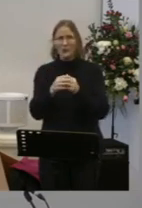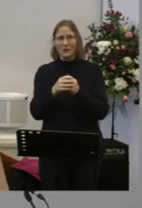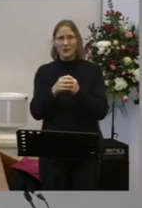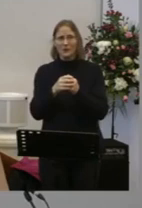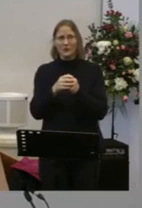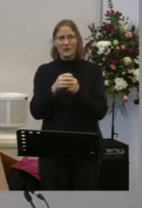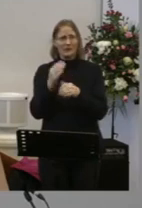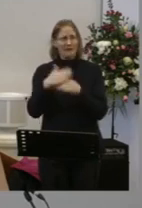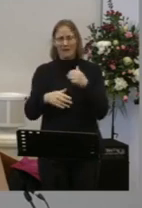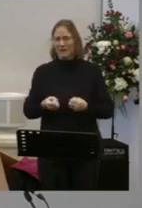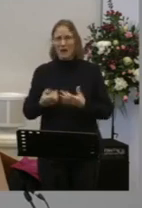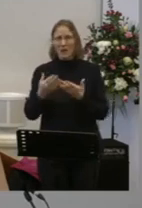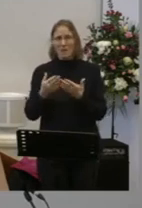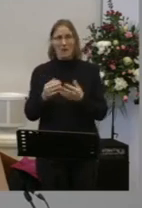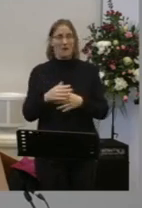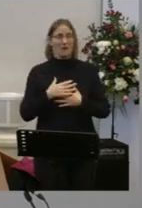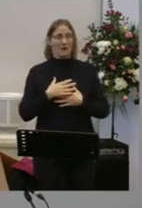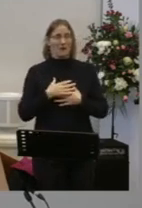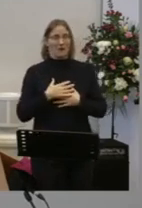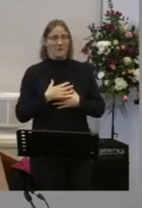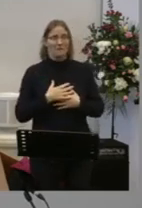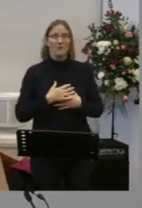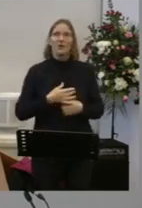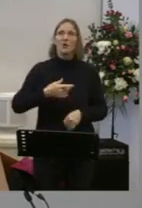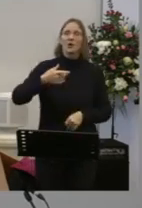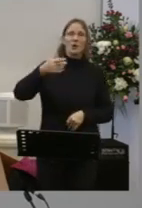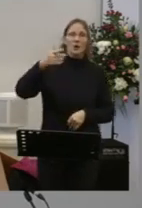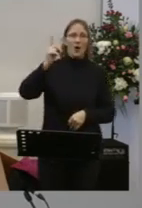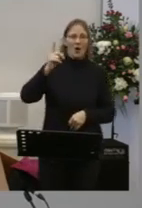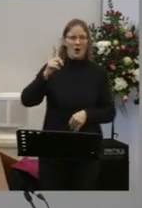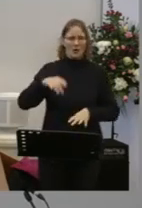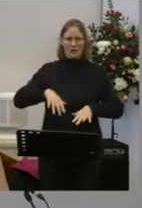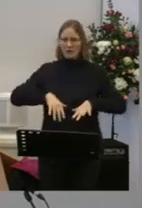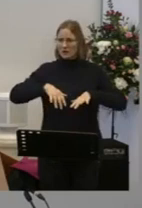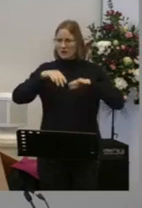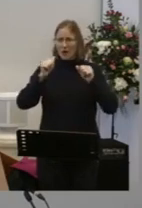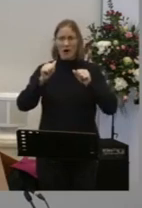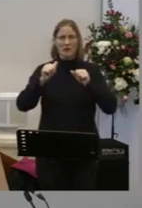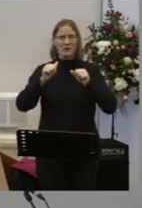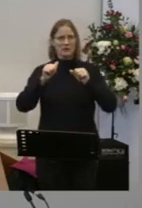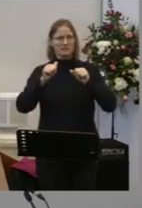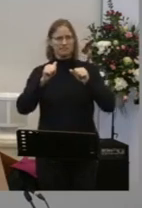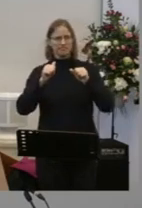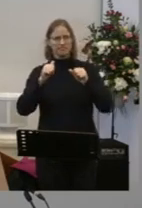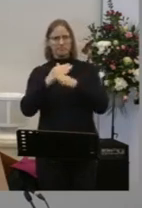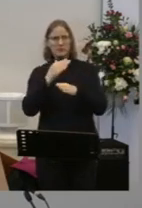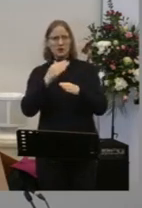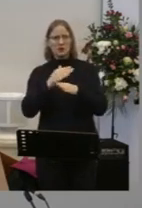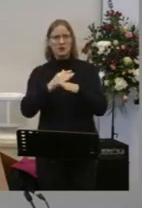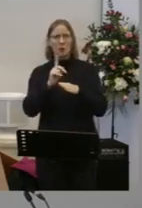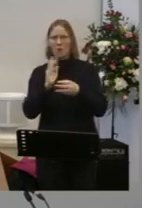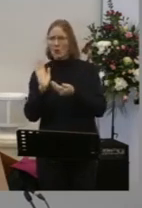God launched a great rescue mission for us It was costly for him So it might be freely available to you